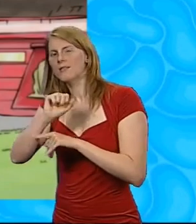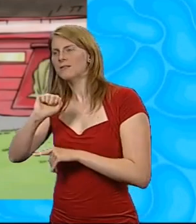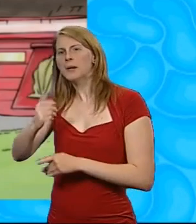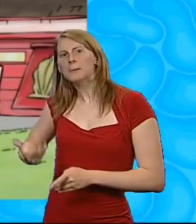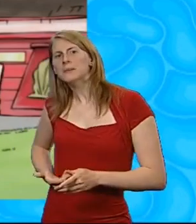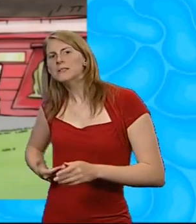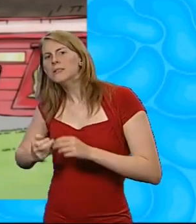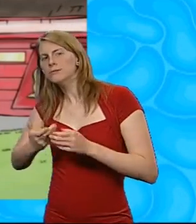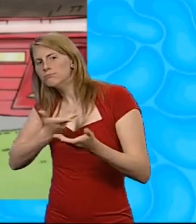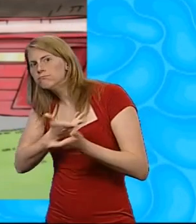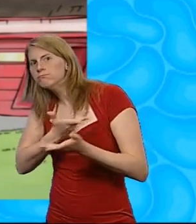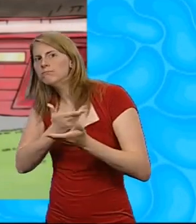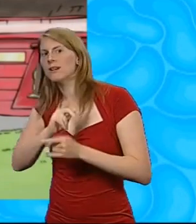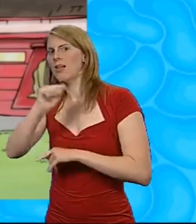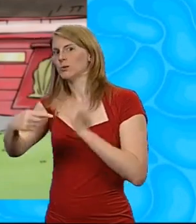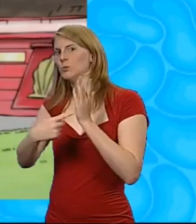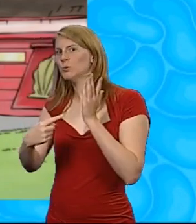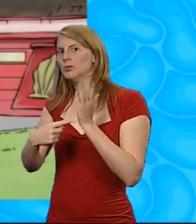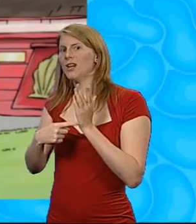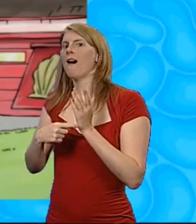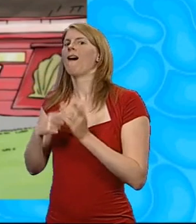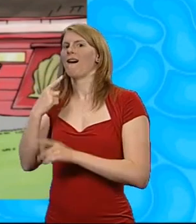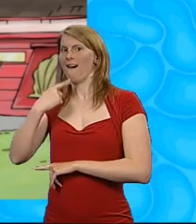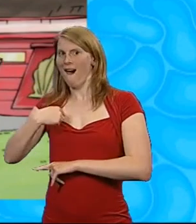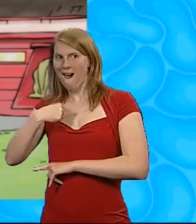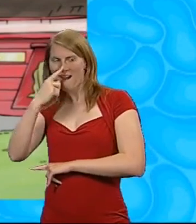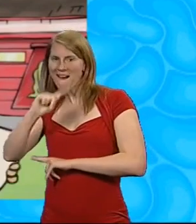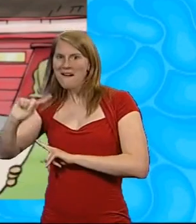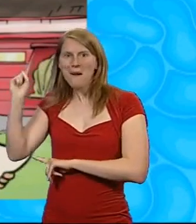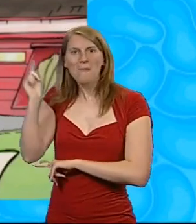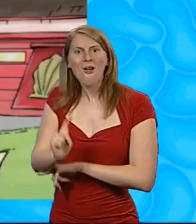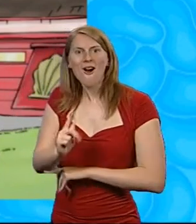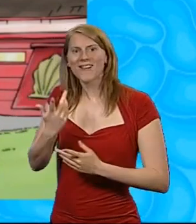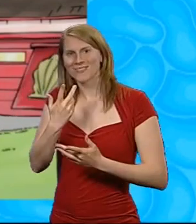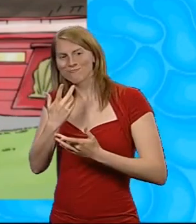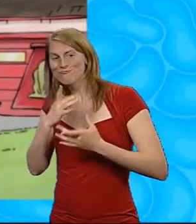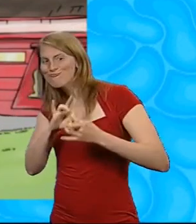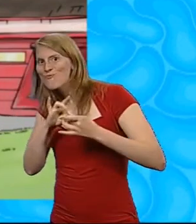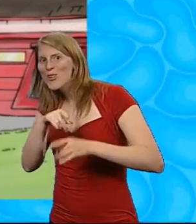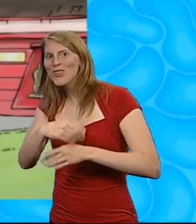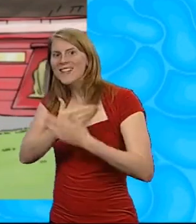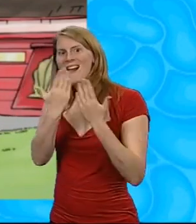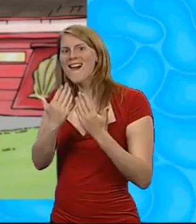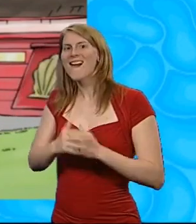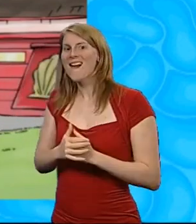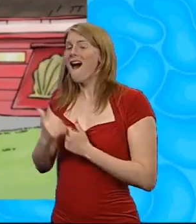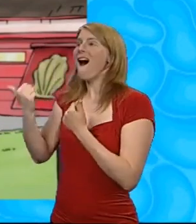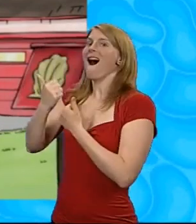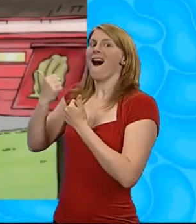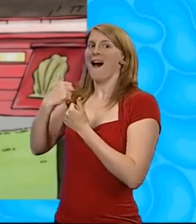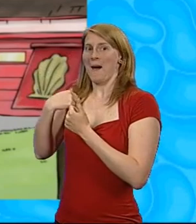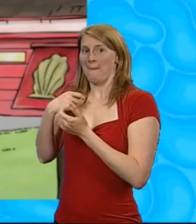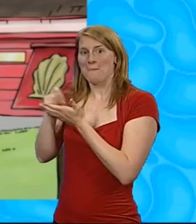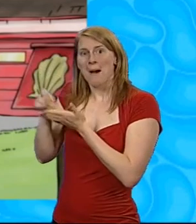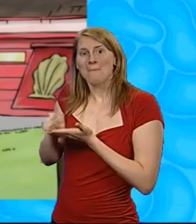And she said I can come along and spend the whole day with you. Yes! My pen pal Monique is coming to visit tomorrow.